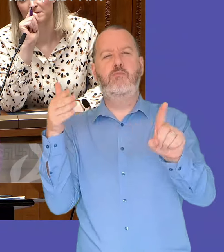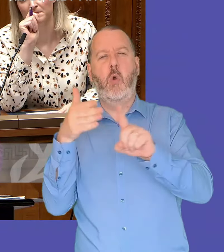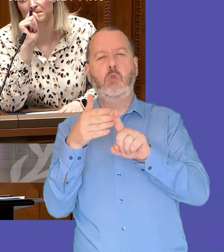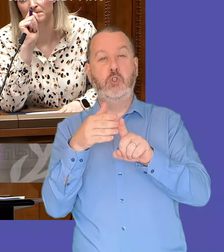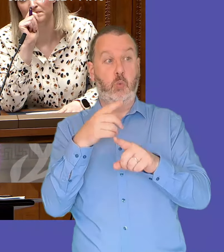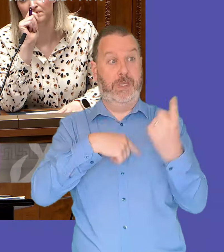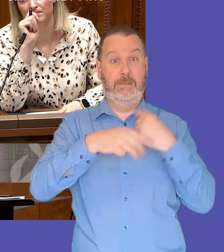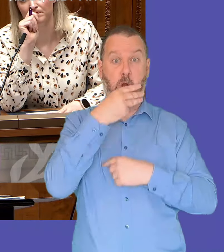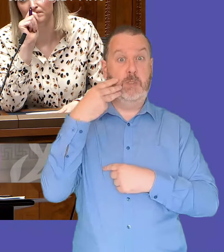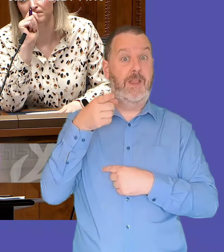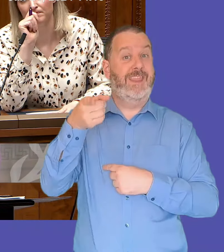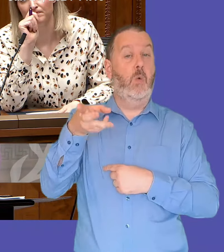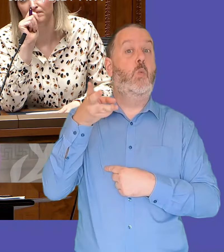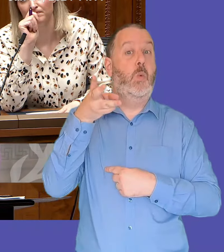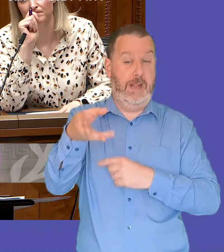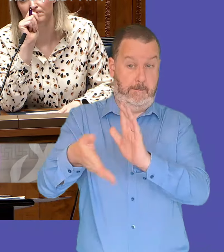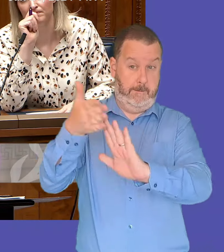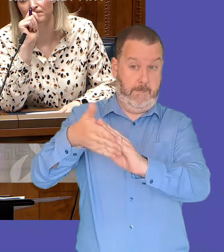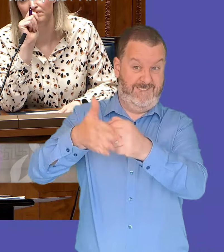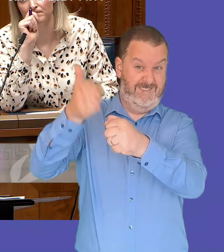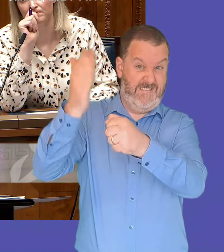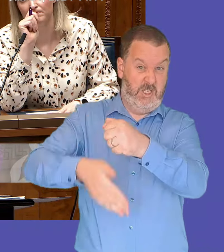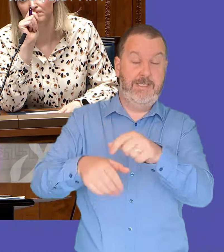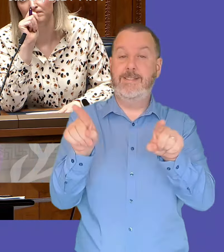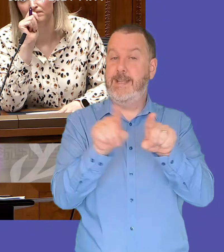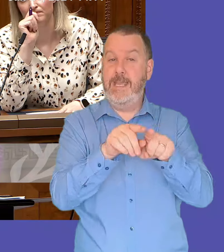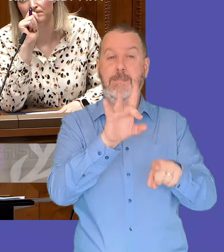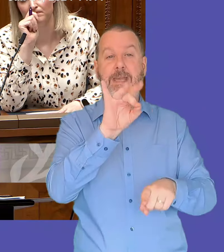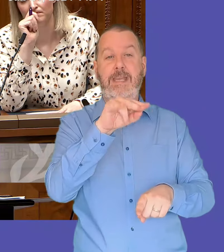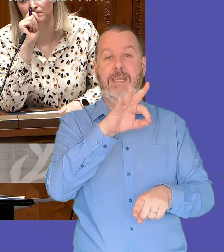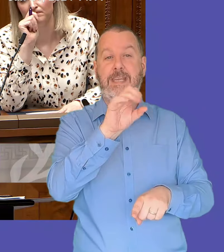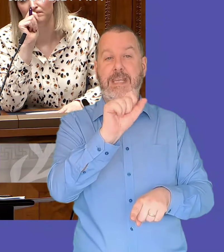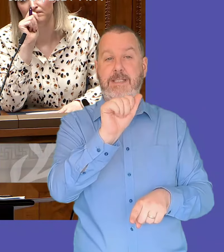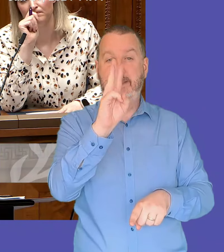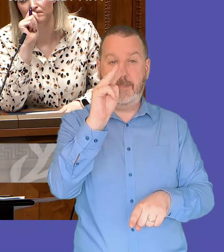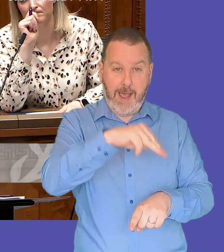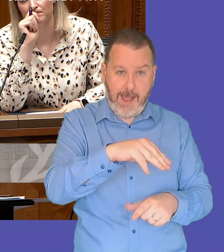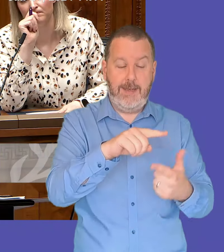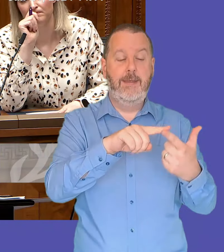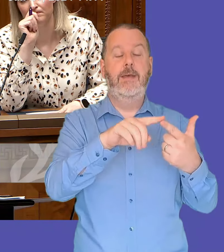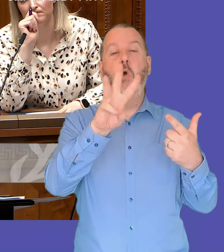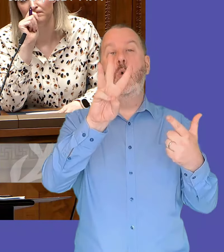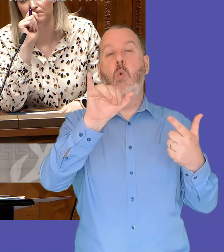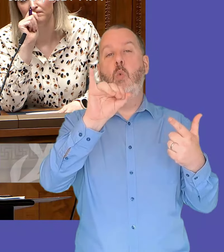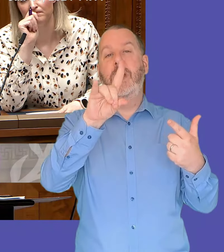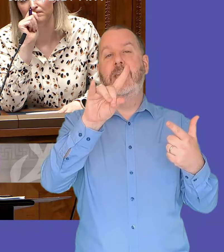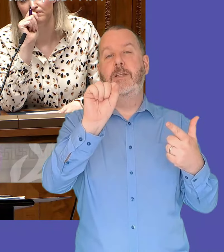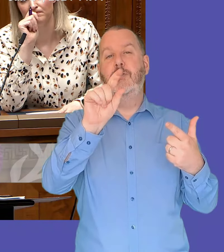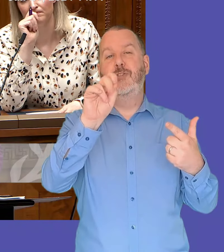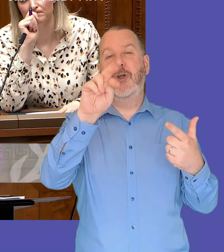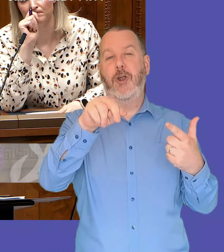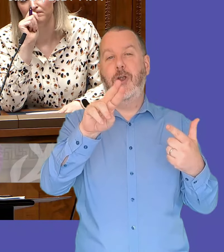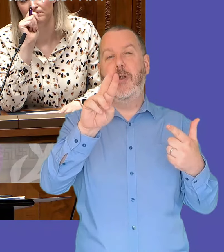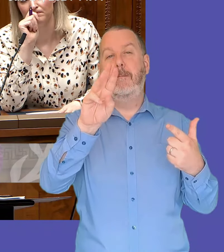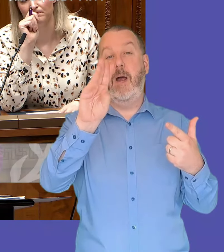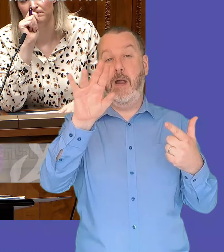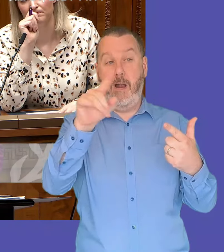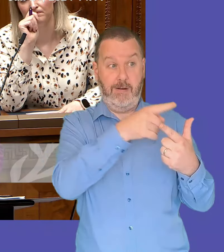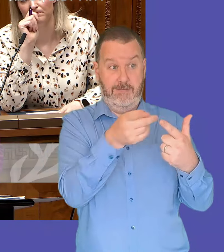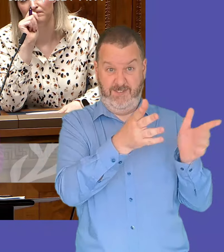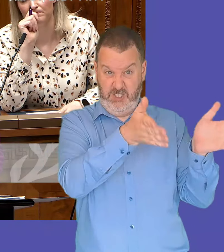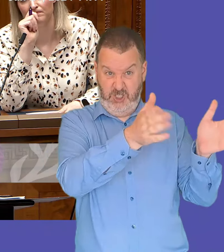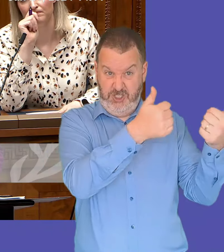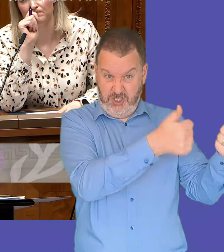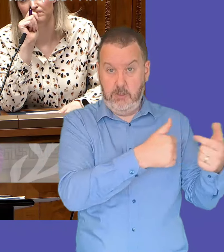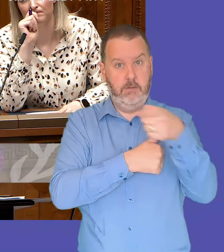in the past casement will be built just in the same way as kingspan and winter park have already been delivered i think it's important now that we get to the other